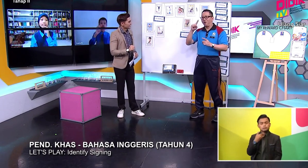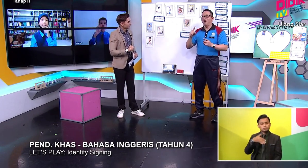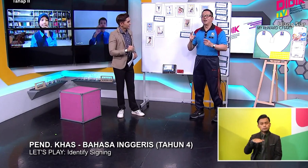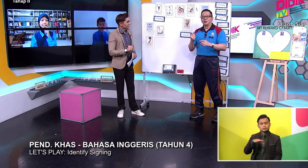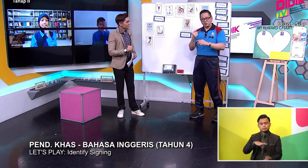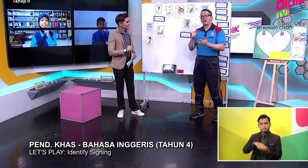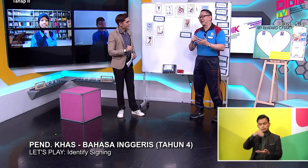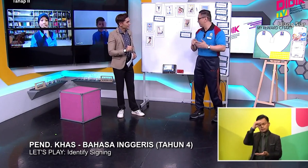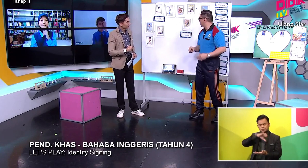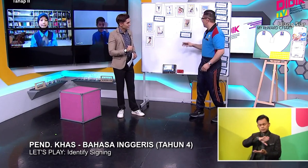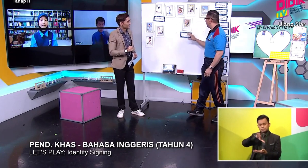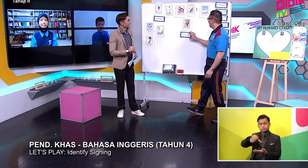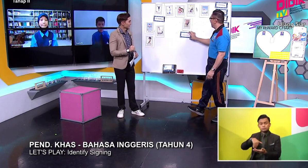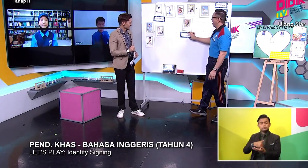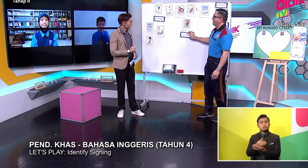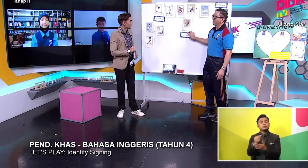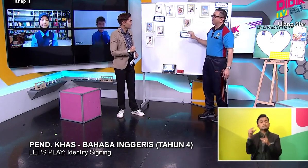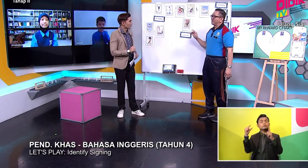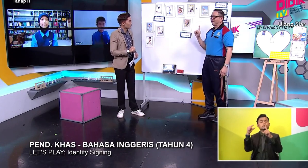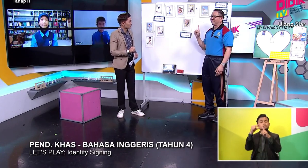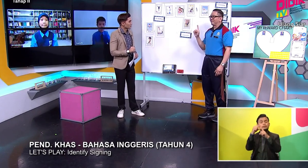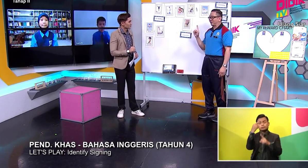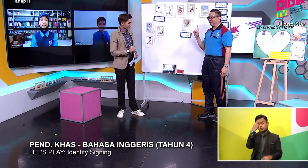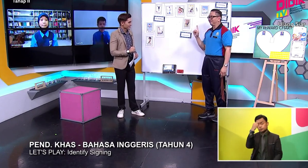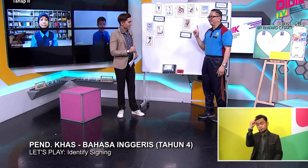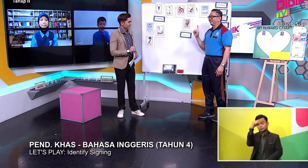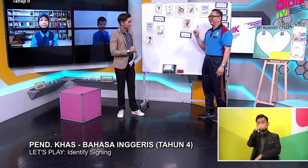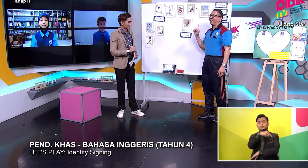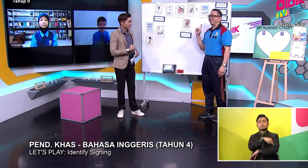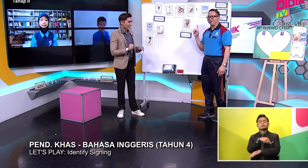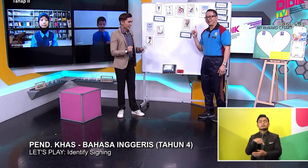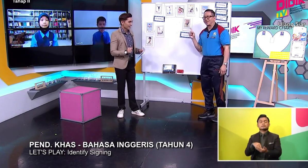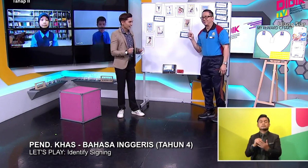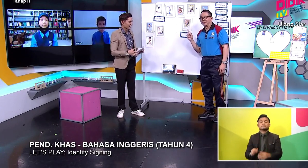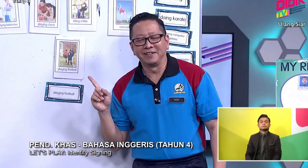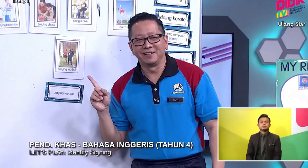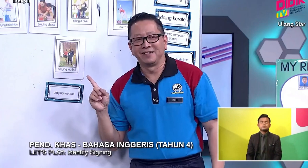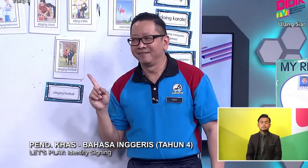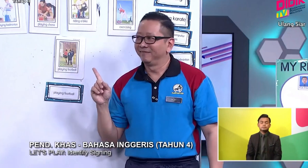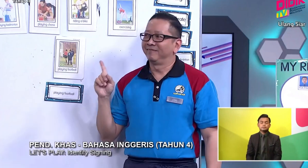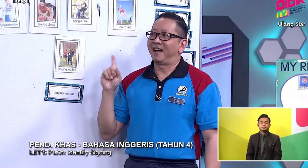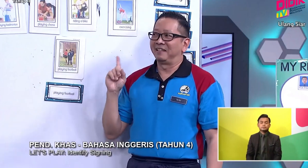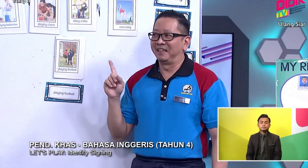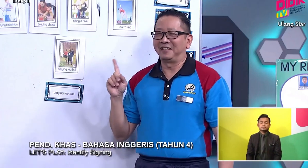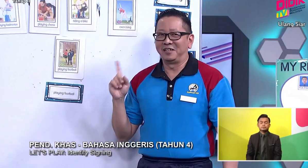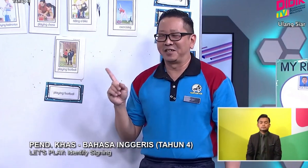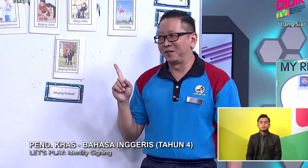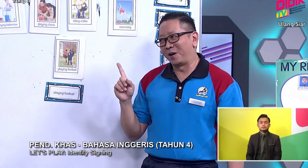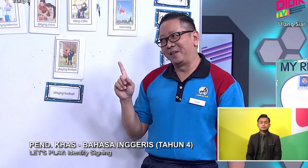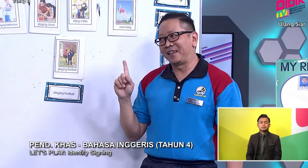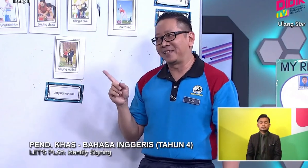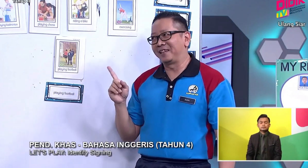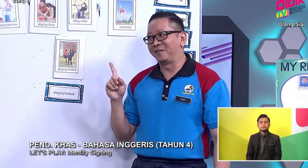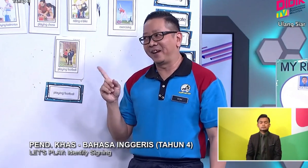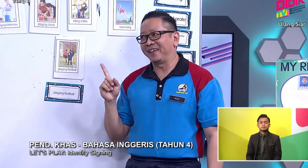For Today. Okay. So After you learn something I think teacher